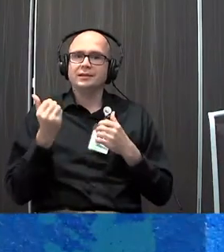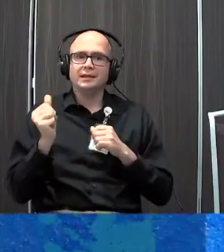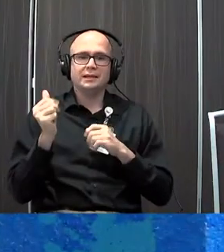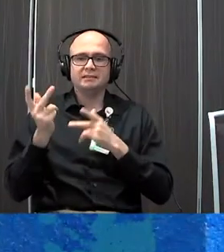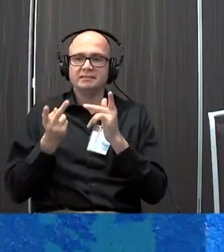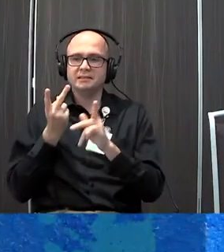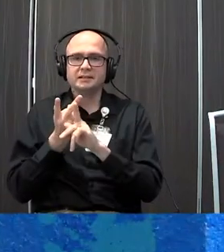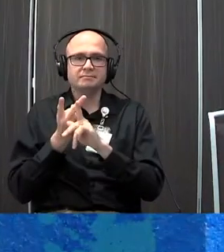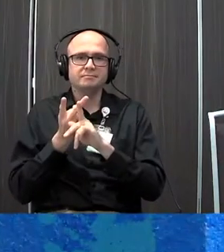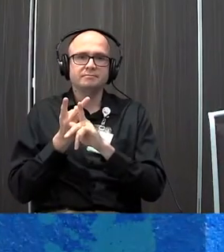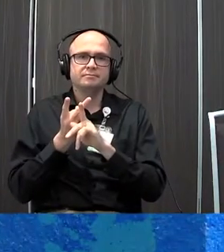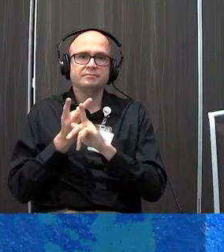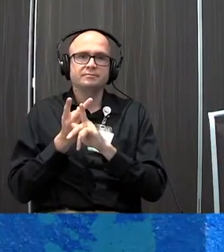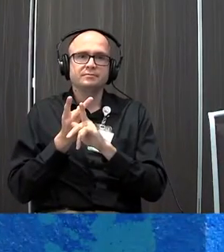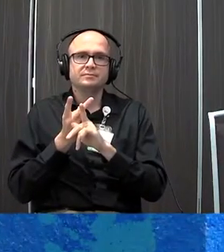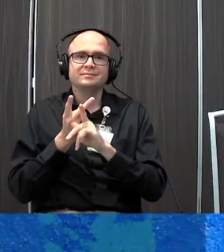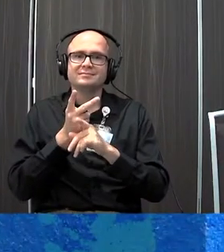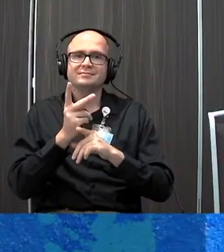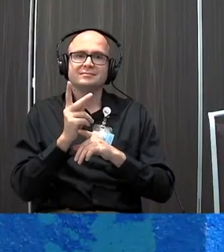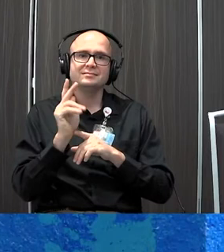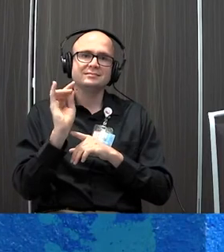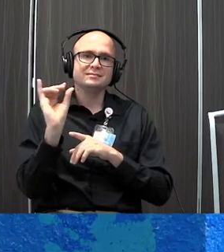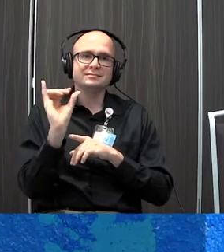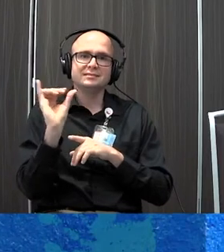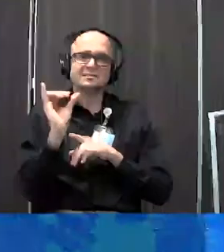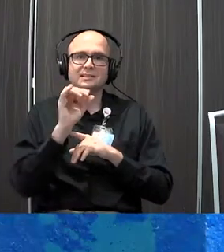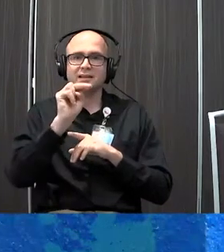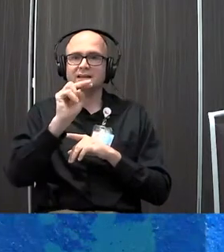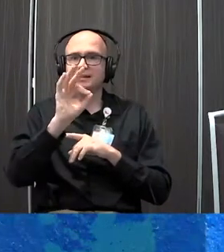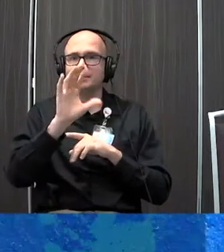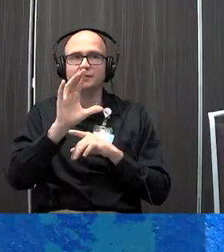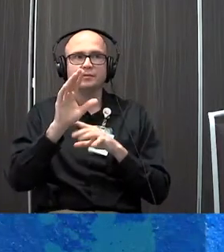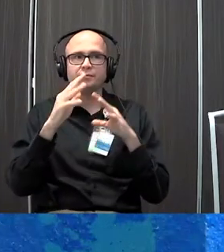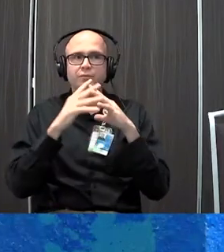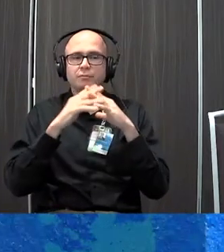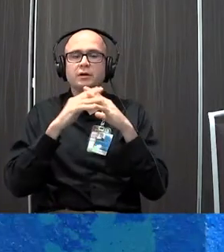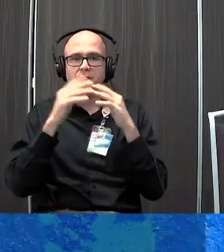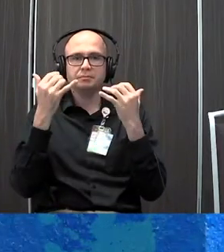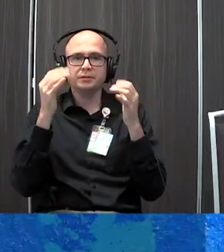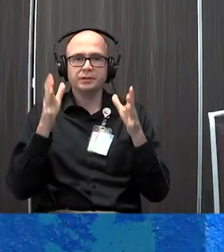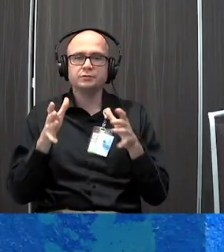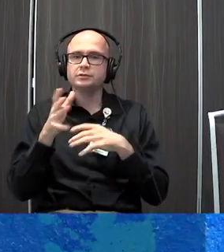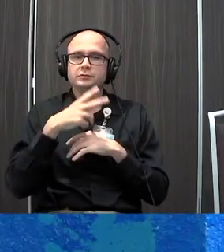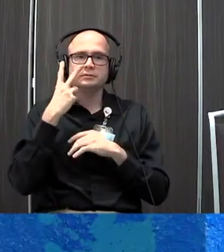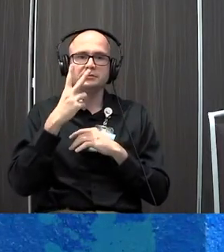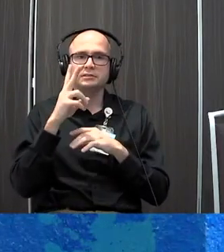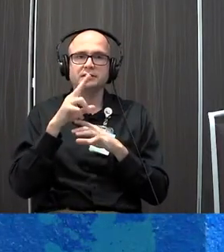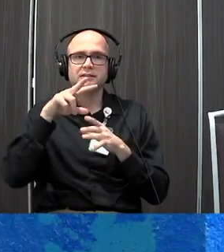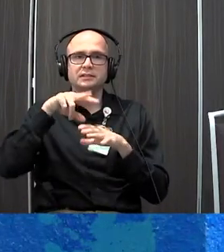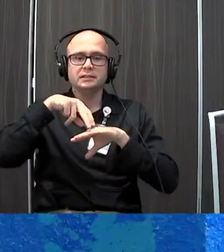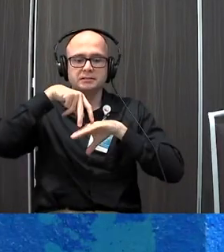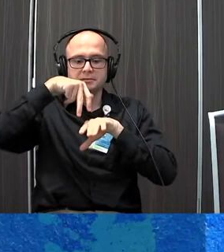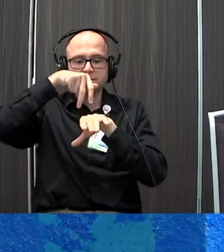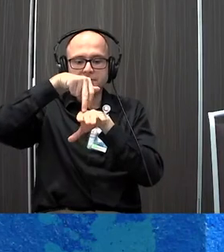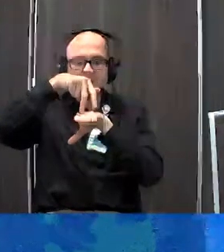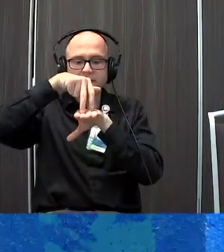where you might imagine. So end-state imagery is done actually, by the way, by our NFL players all the time, by our athletes. You ever seen a diver go out on the edge